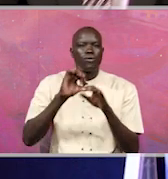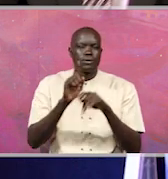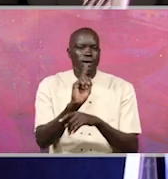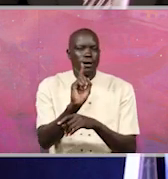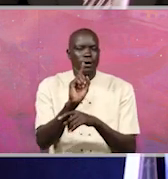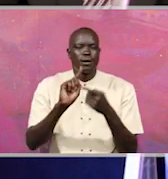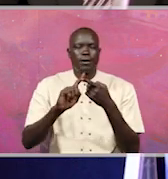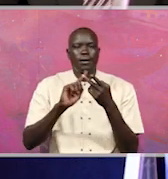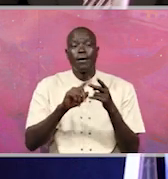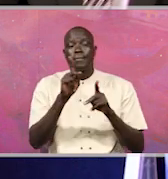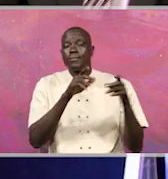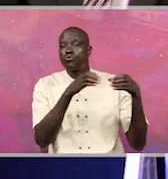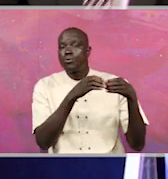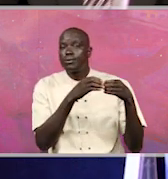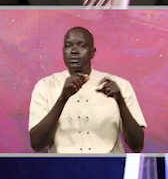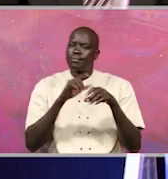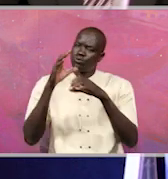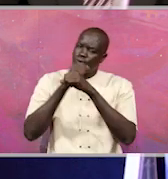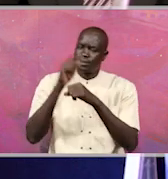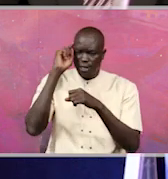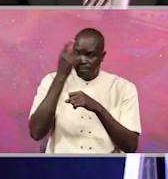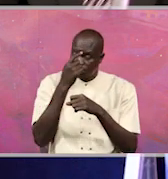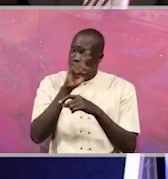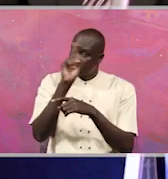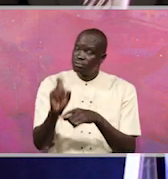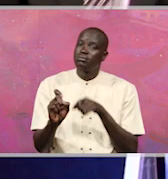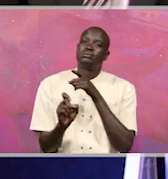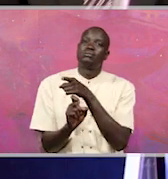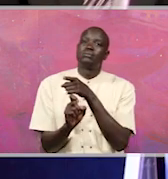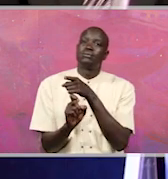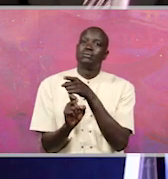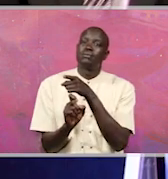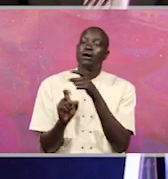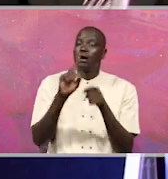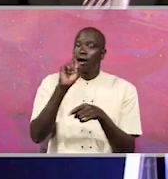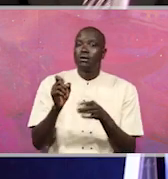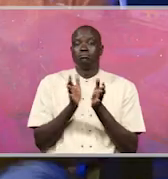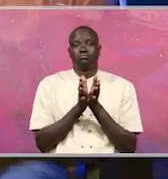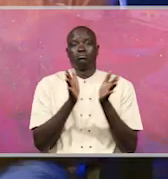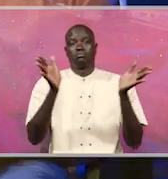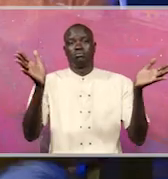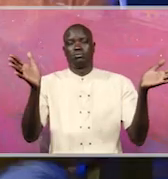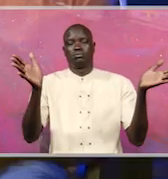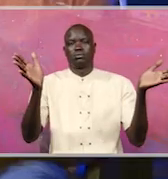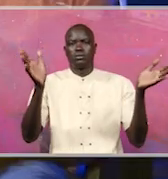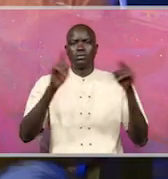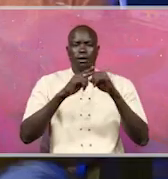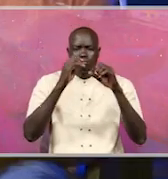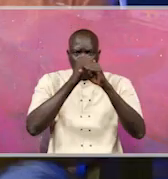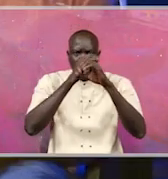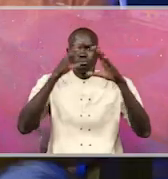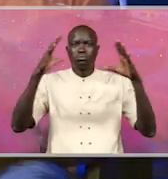people actually trust the government? I think for me that's a question that we need to ask ourselves. By and large, if you look at the bigger and wider